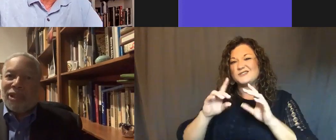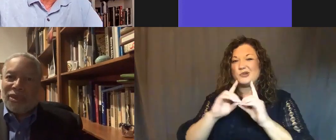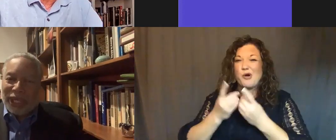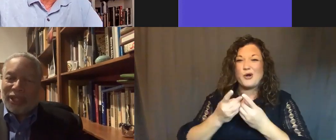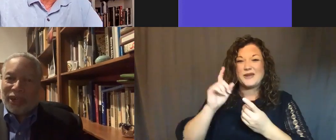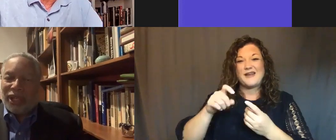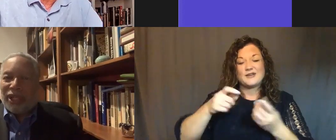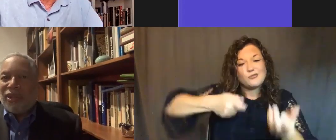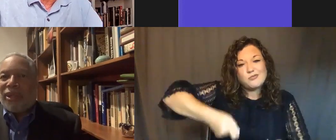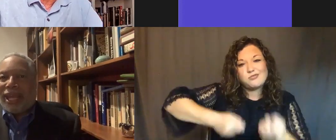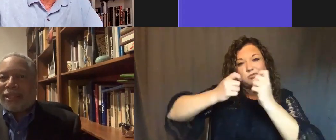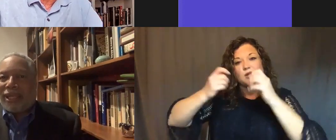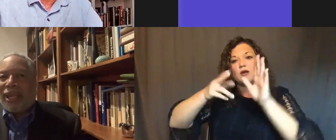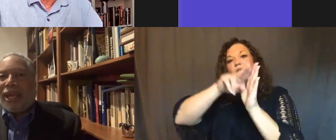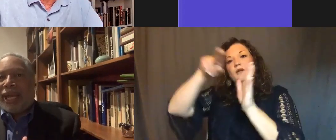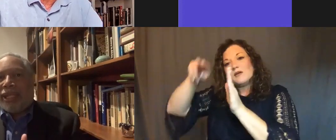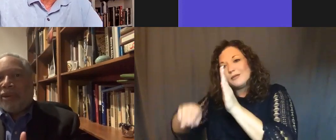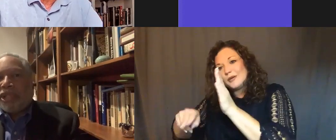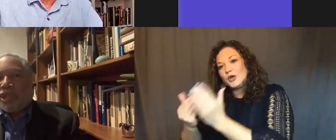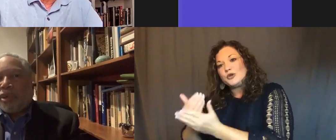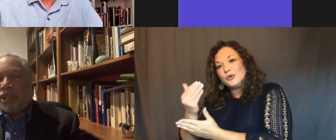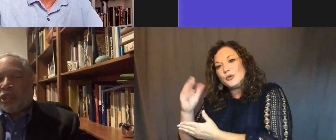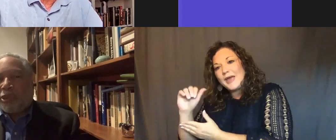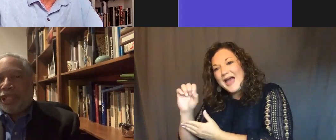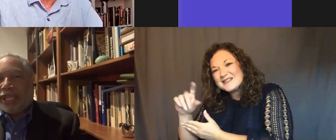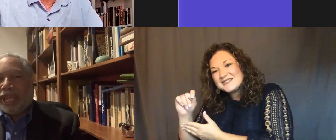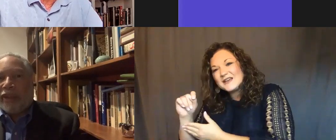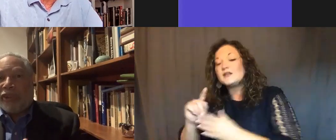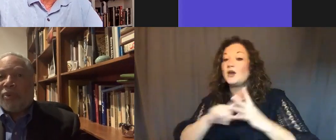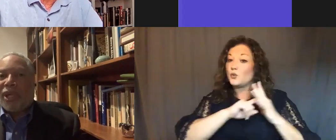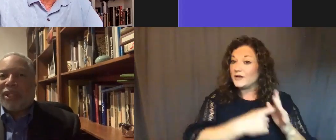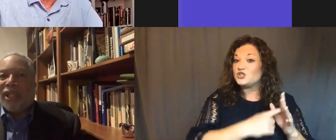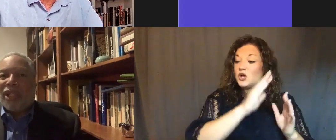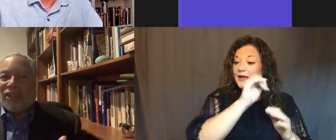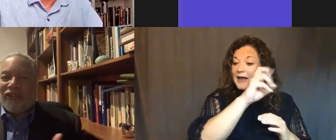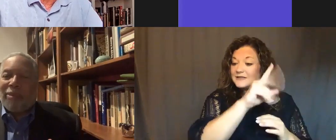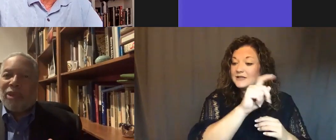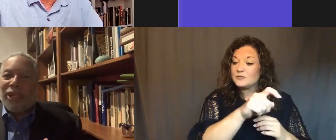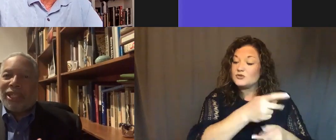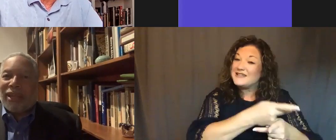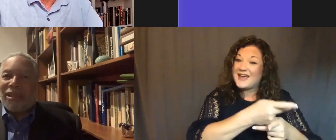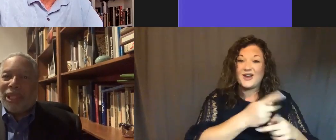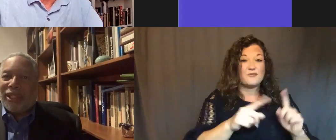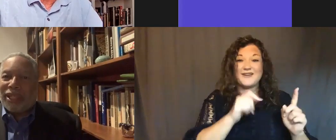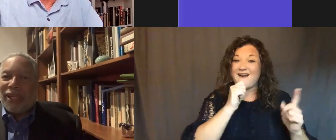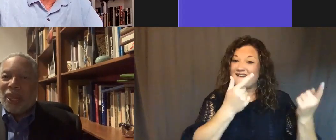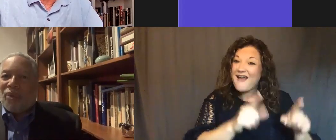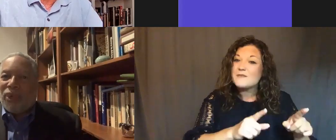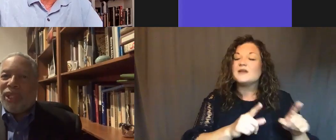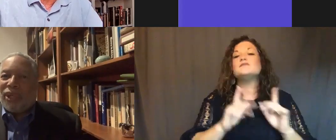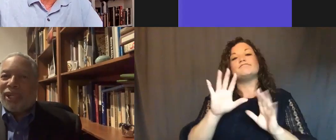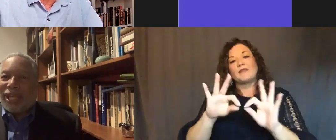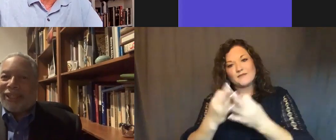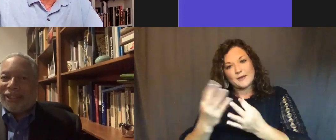He was reinterred in a new casket and the original one was supposed to be taken care of and it wasn't. So the family reached out to me and said,